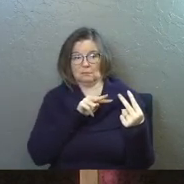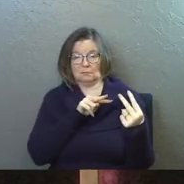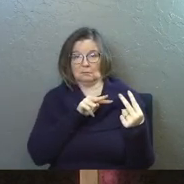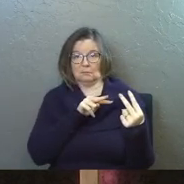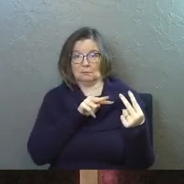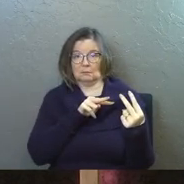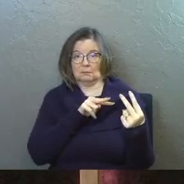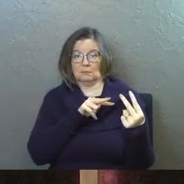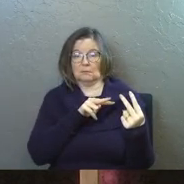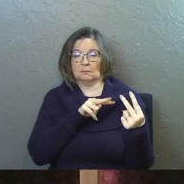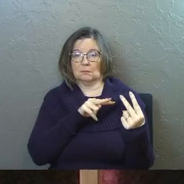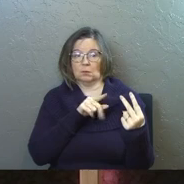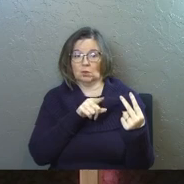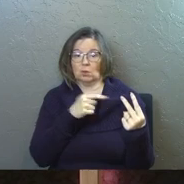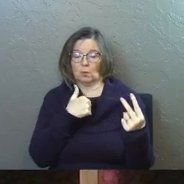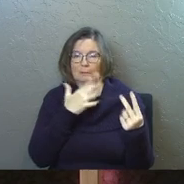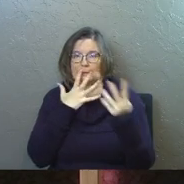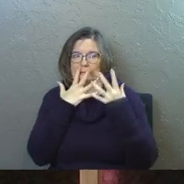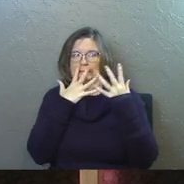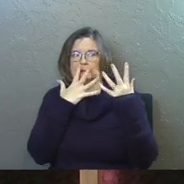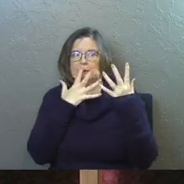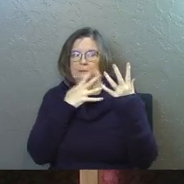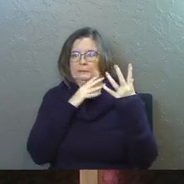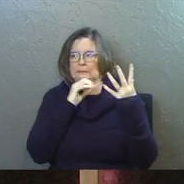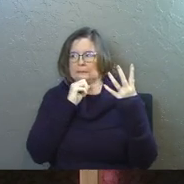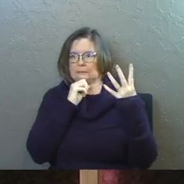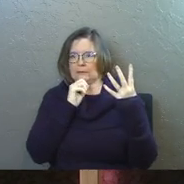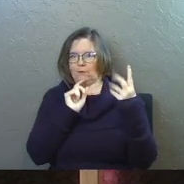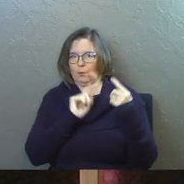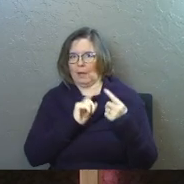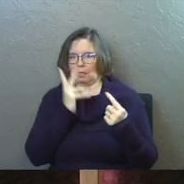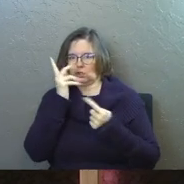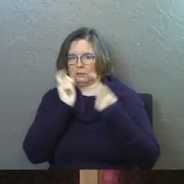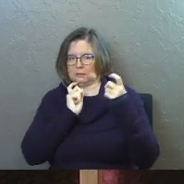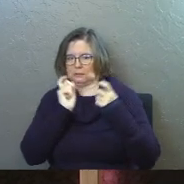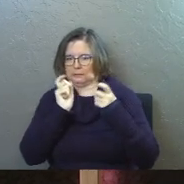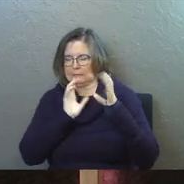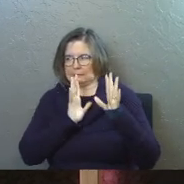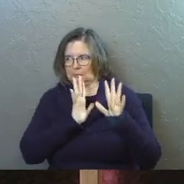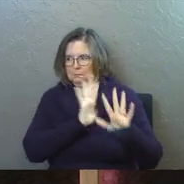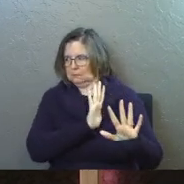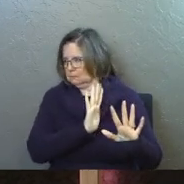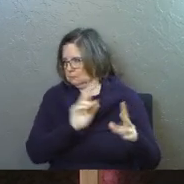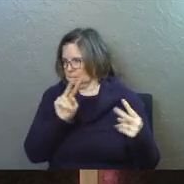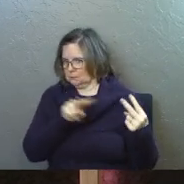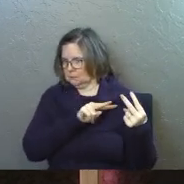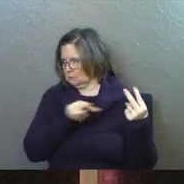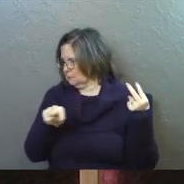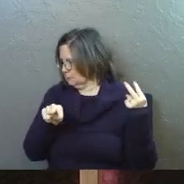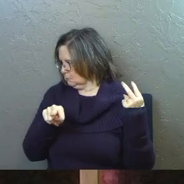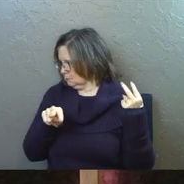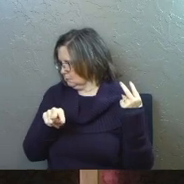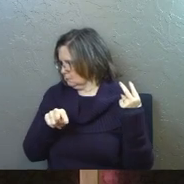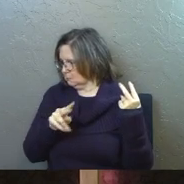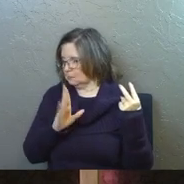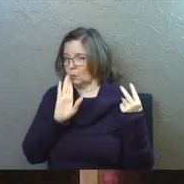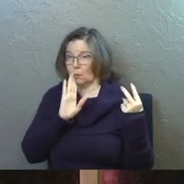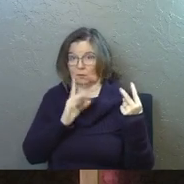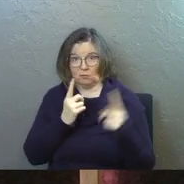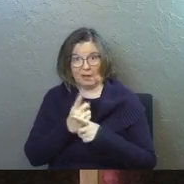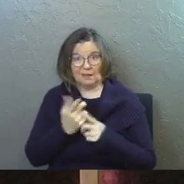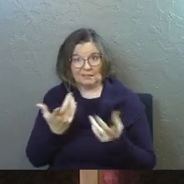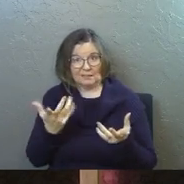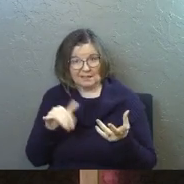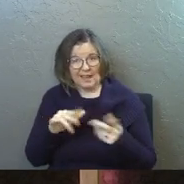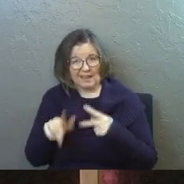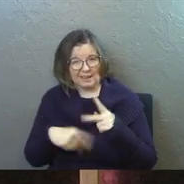at them, you would be ashamed of your reaction. You would naturally turn your face away from them as you walked past.